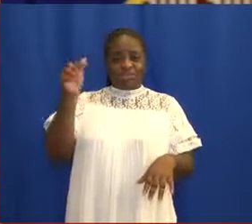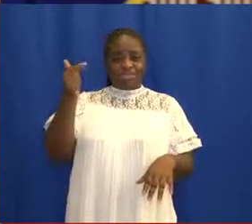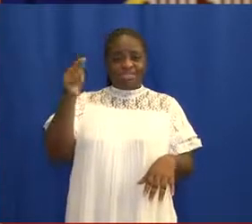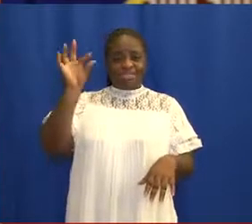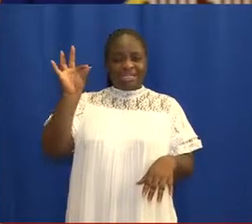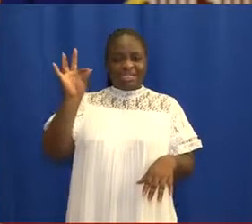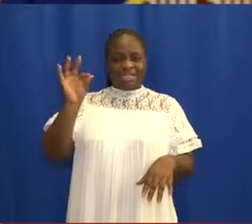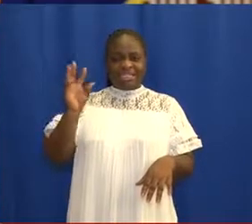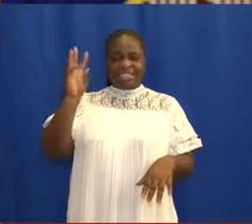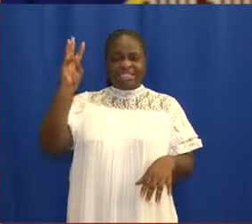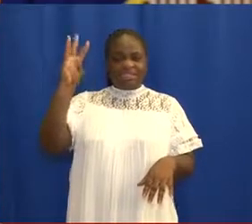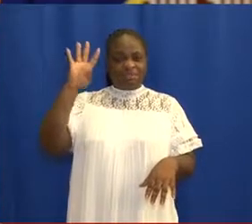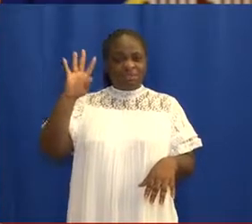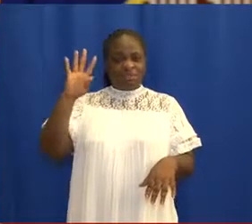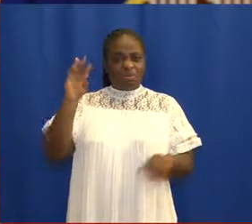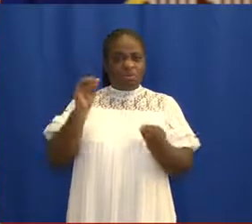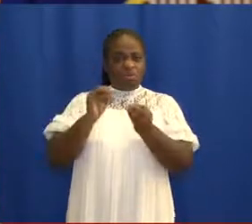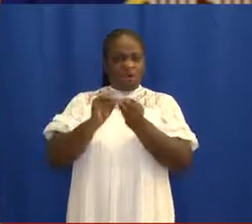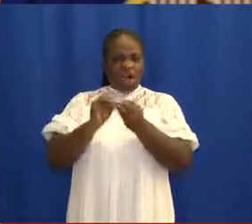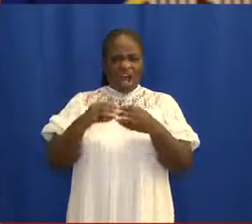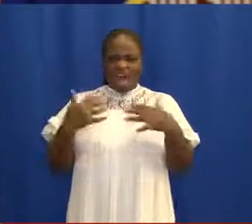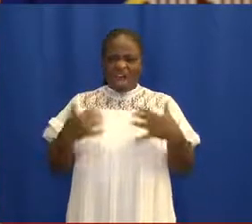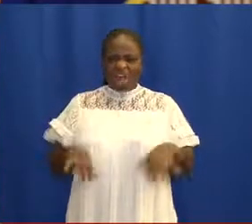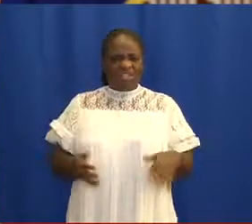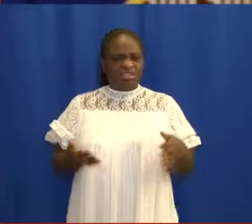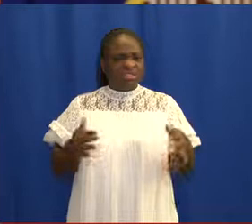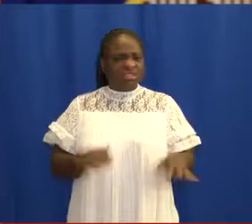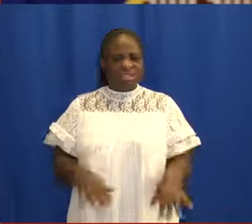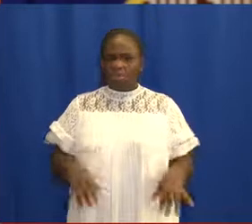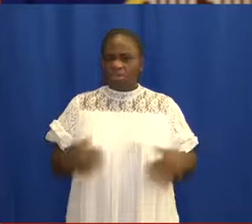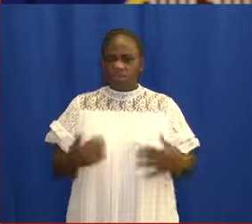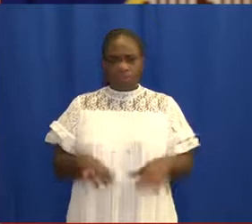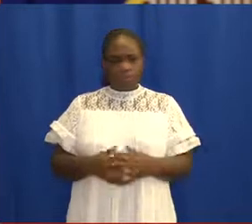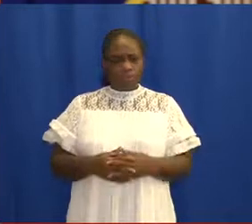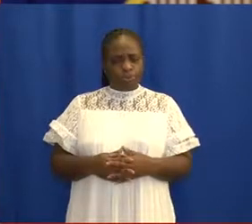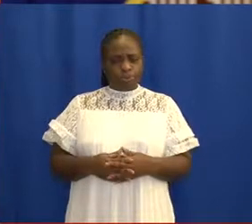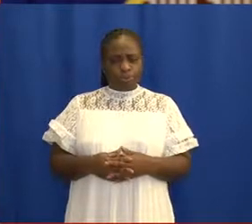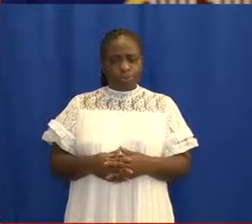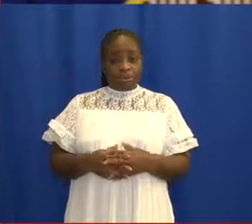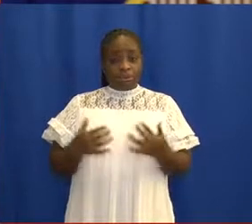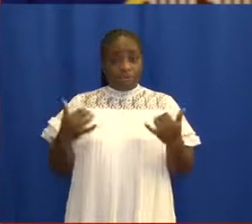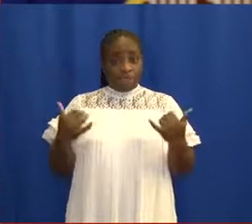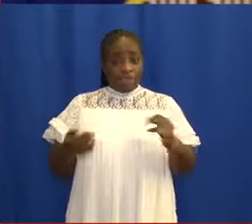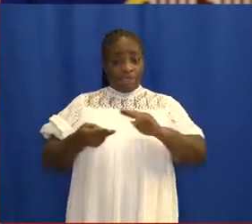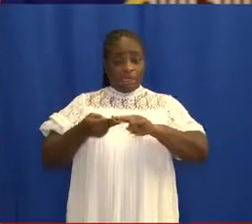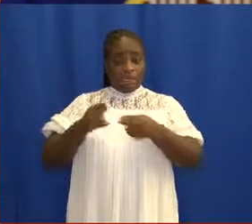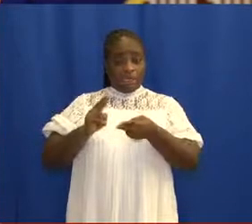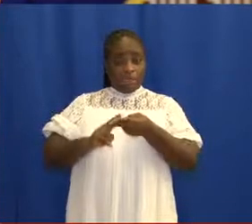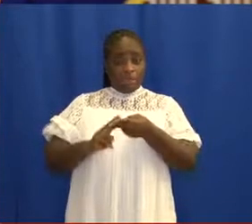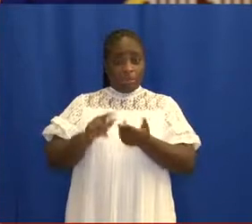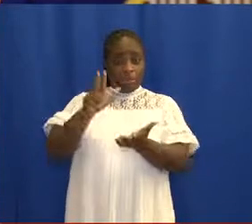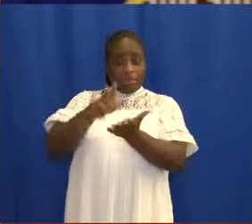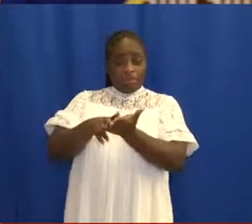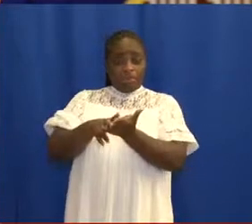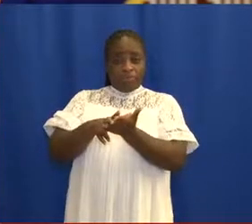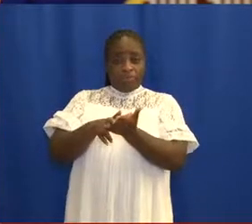64 more people have sadly died over the last two weeks, bringing the total number of confirmed